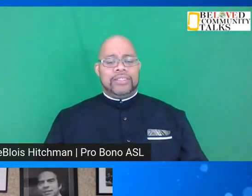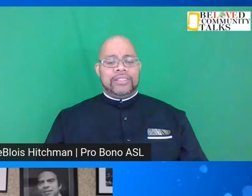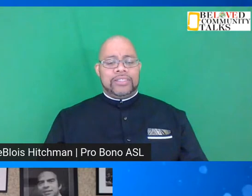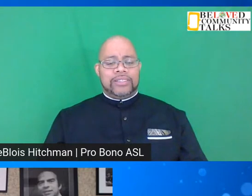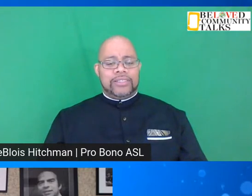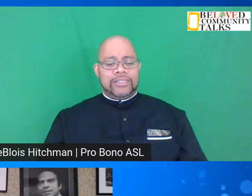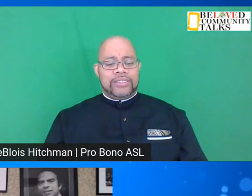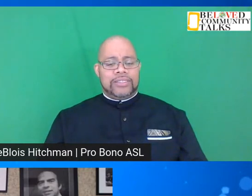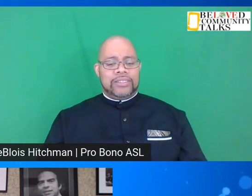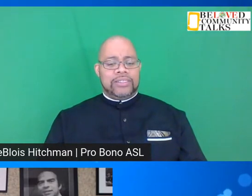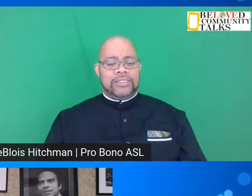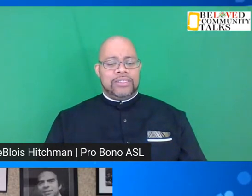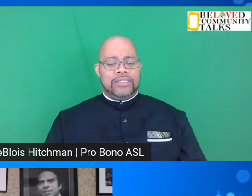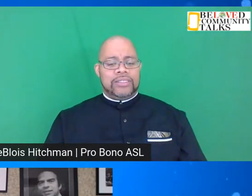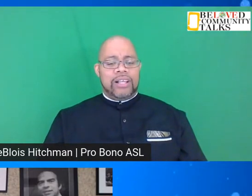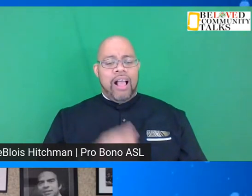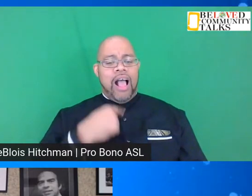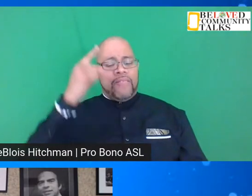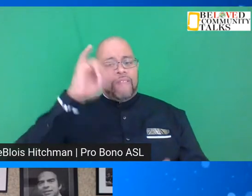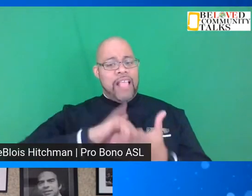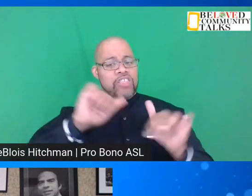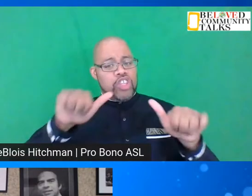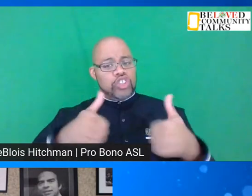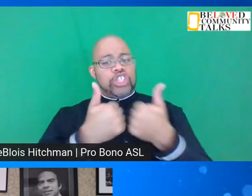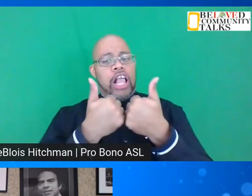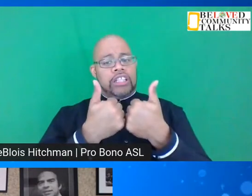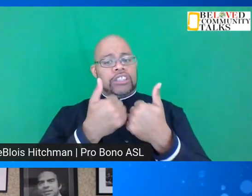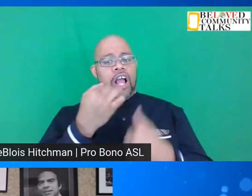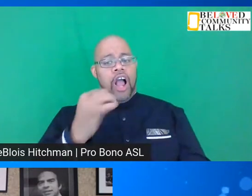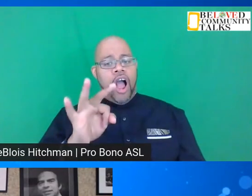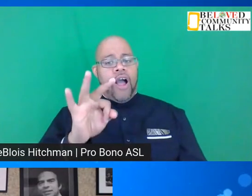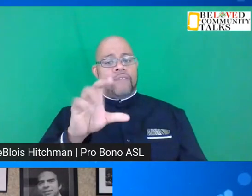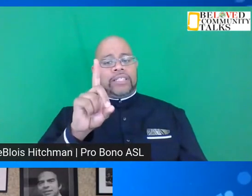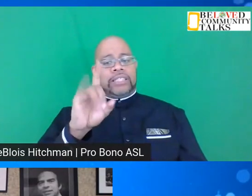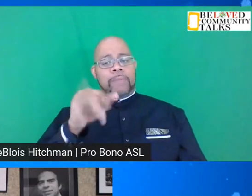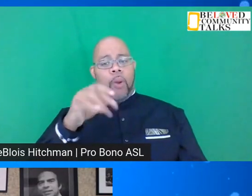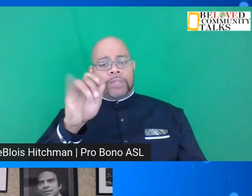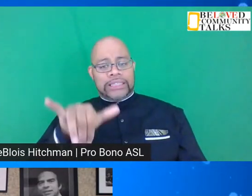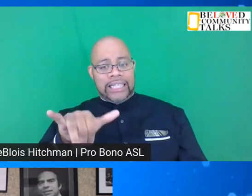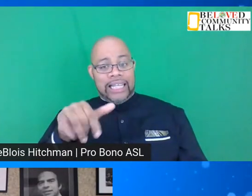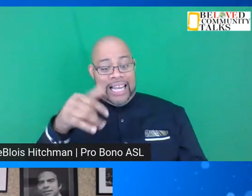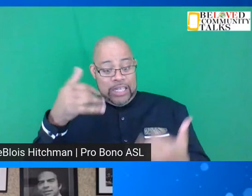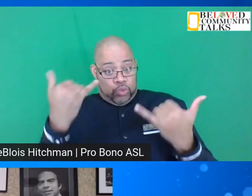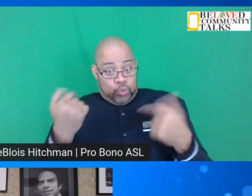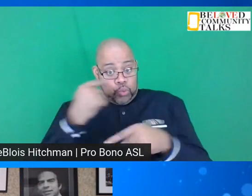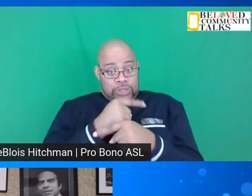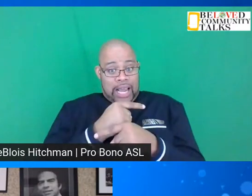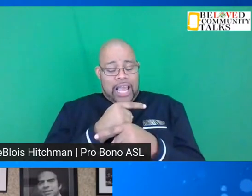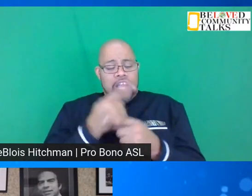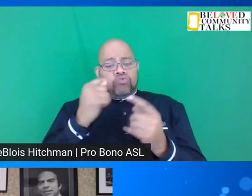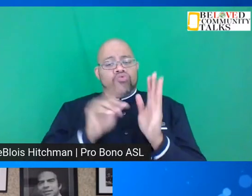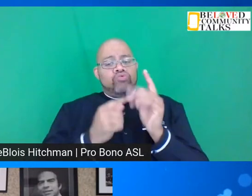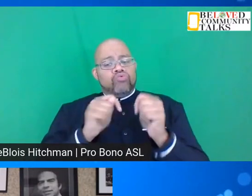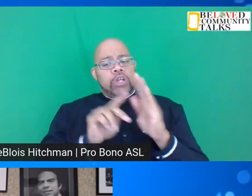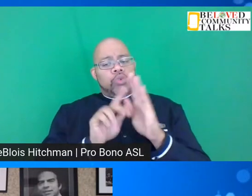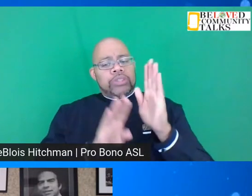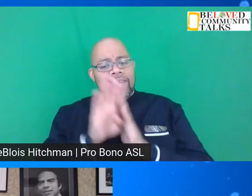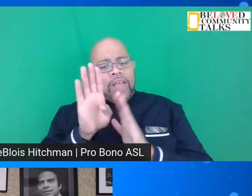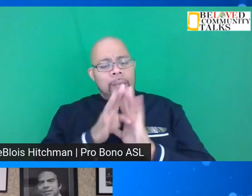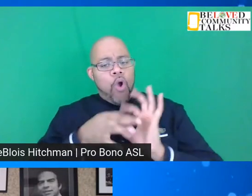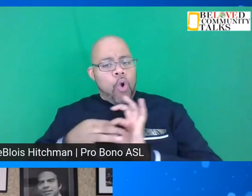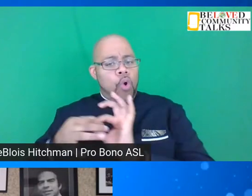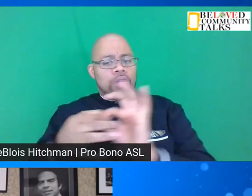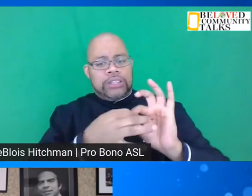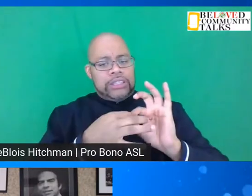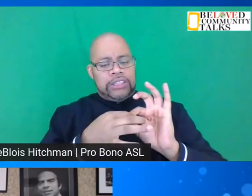And I think the challenge of diplomacy in this day and age is to develop a coalition of